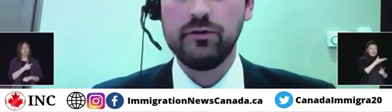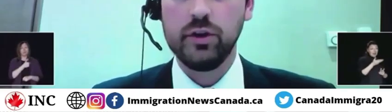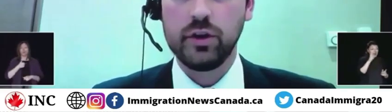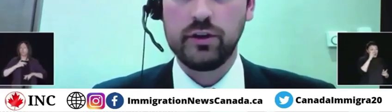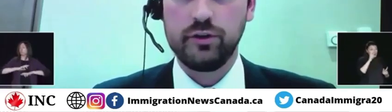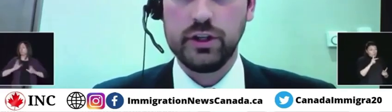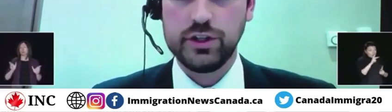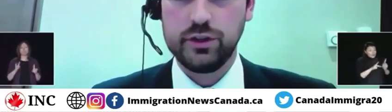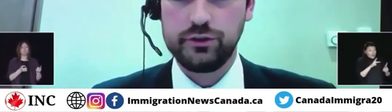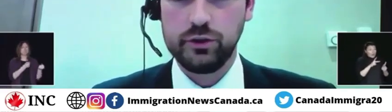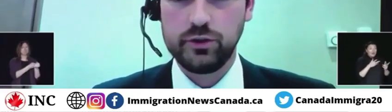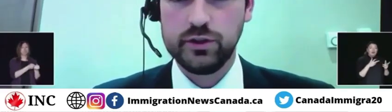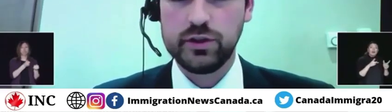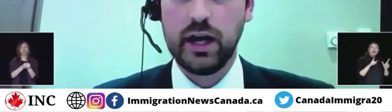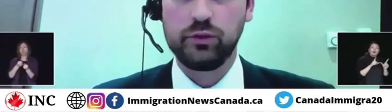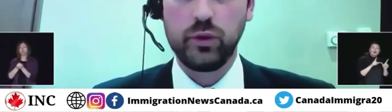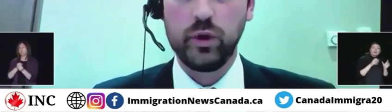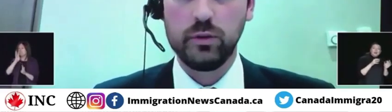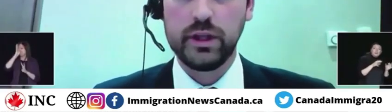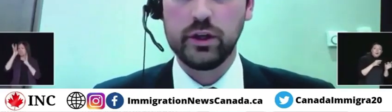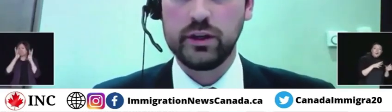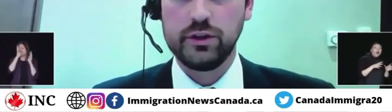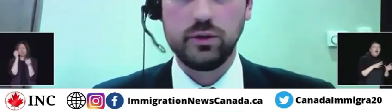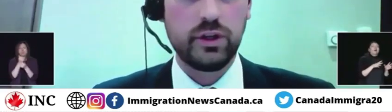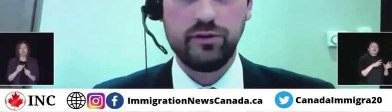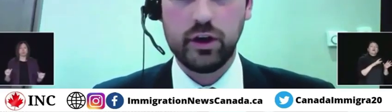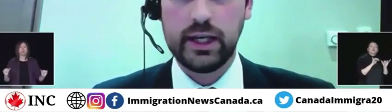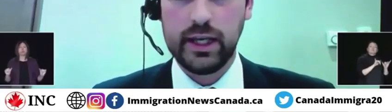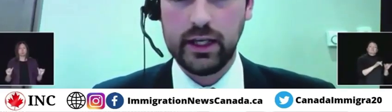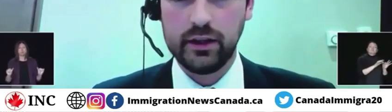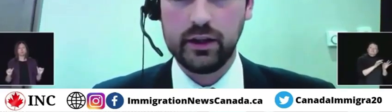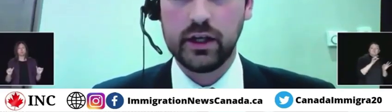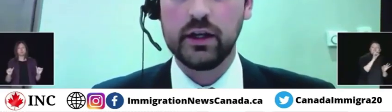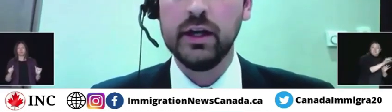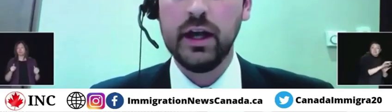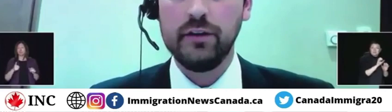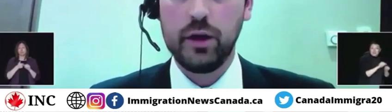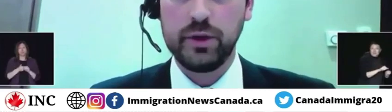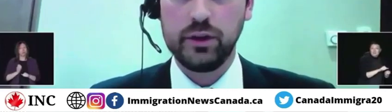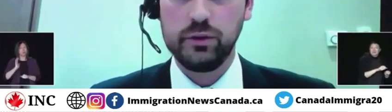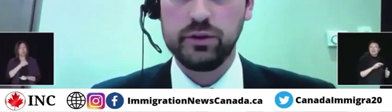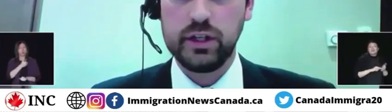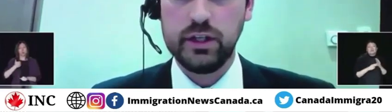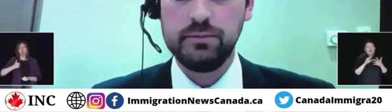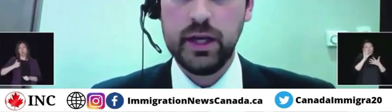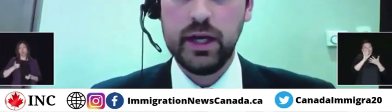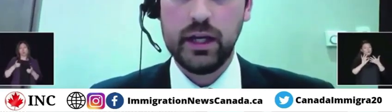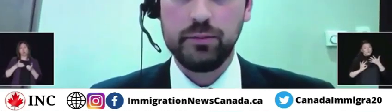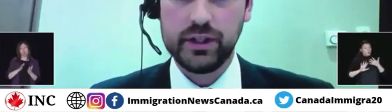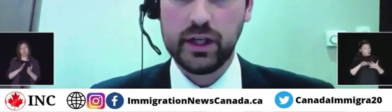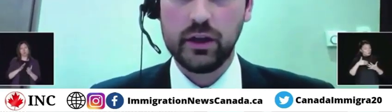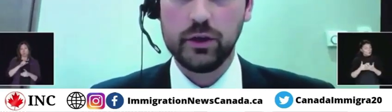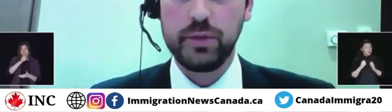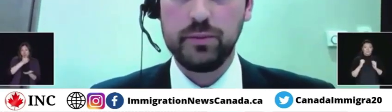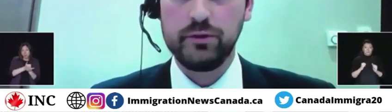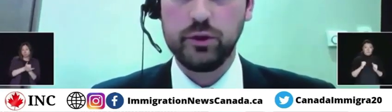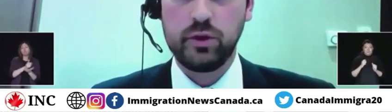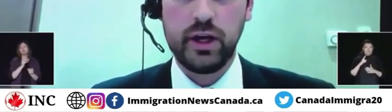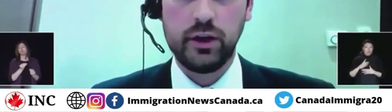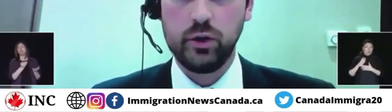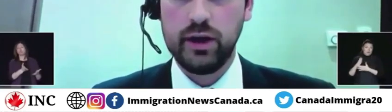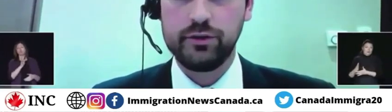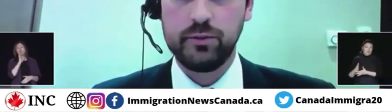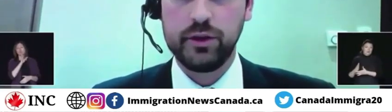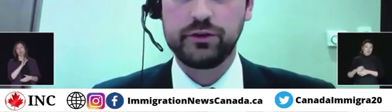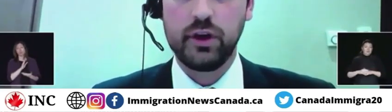the table for looking for additional solutions, as we will be looking to do the very Canadian thing of helping those in need, and in particular the